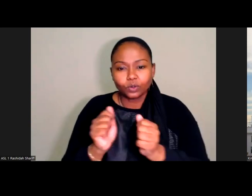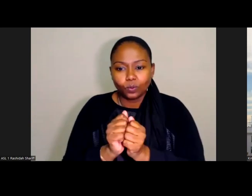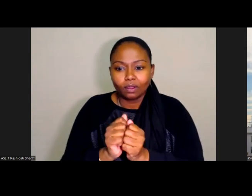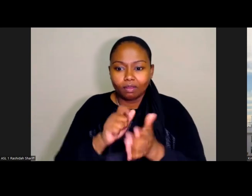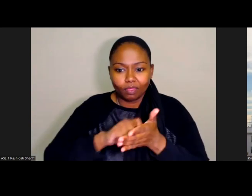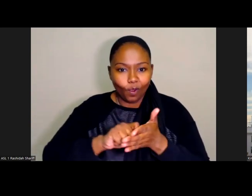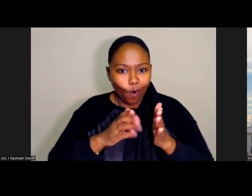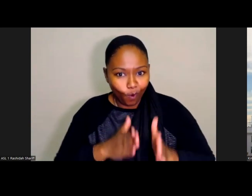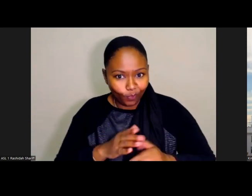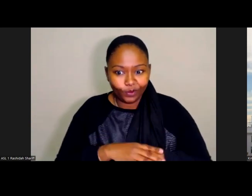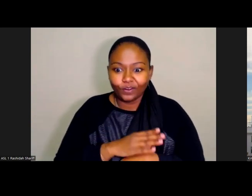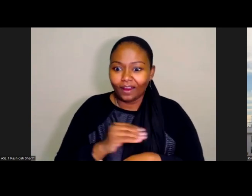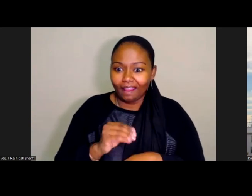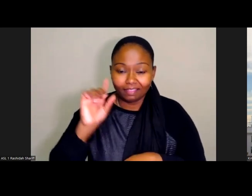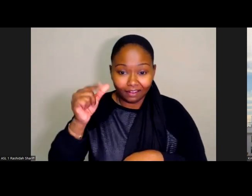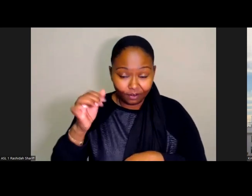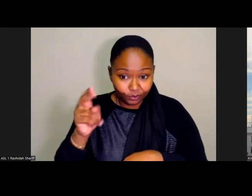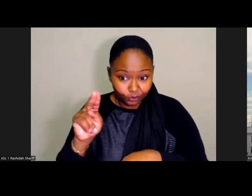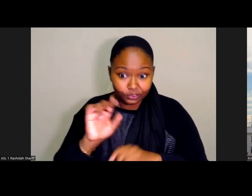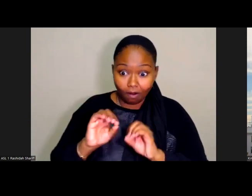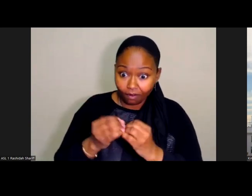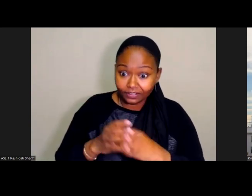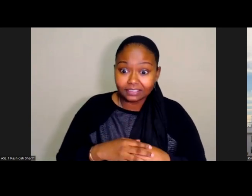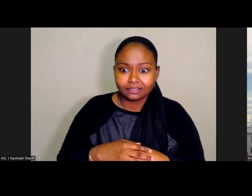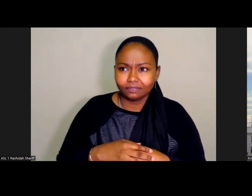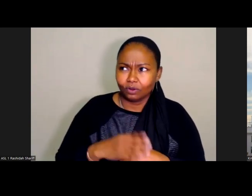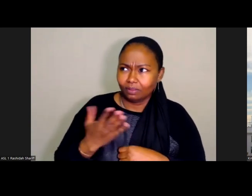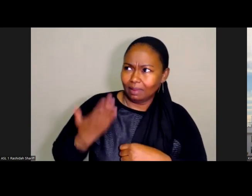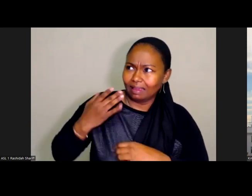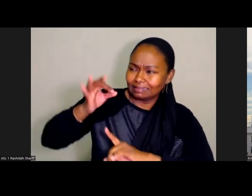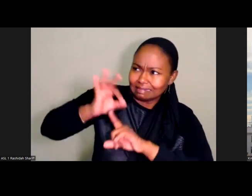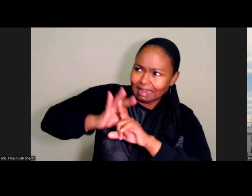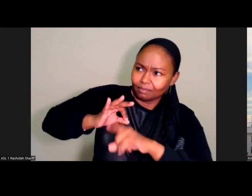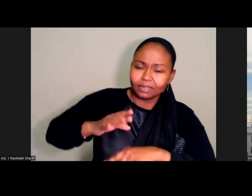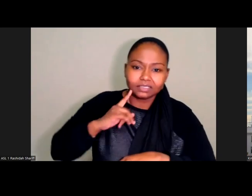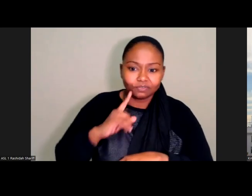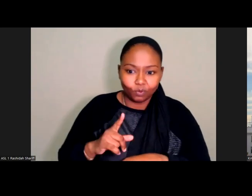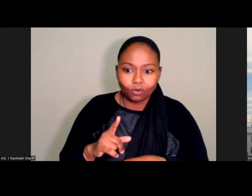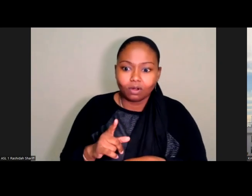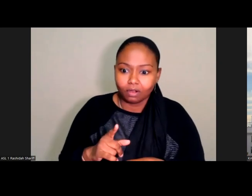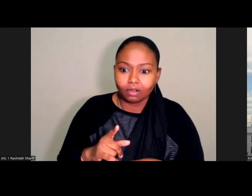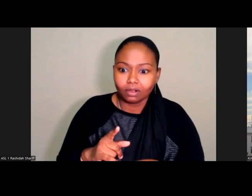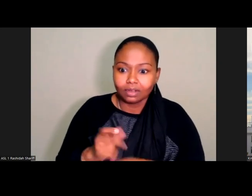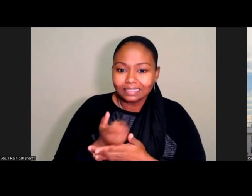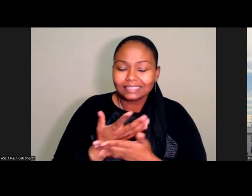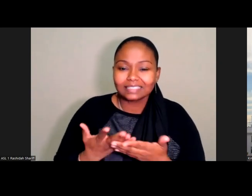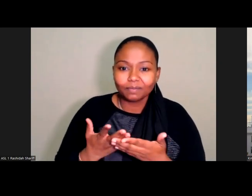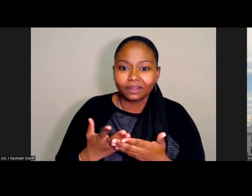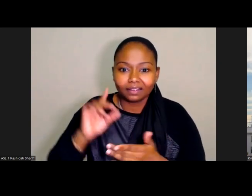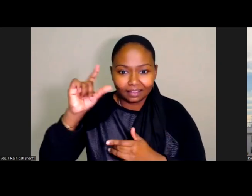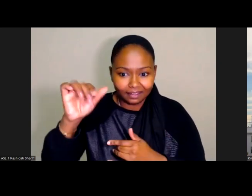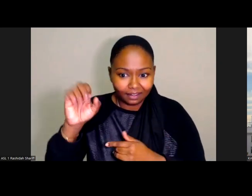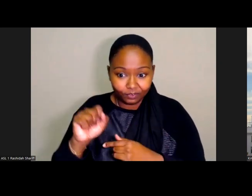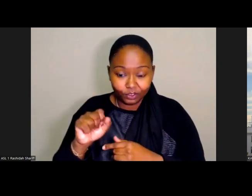and they really worked with the governor's office for the last nine months to come to something that the governor could sign SB 544